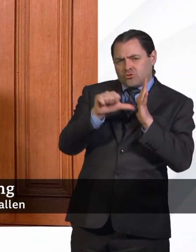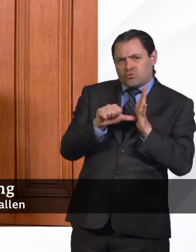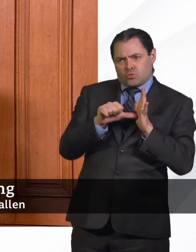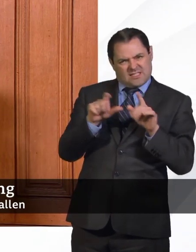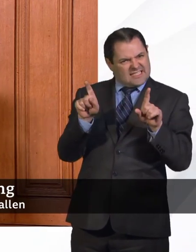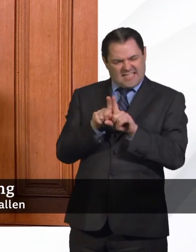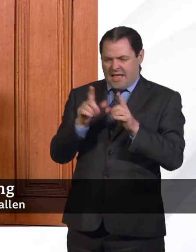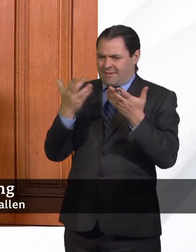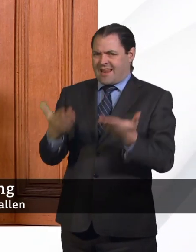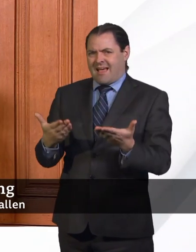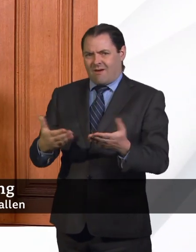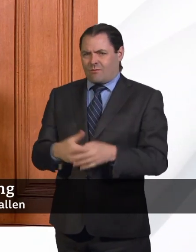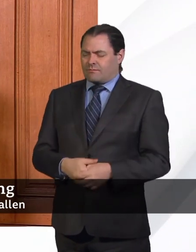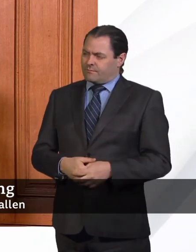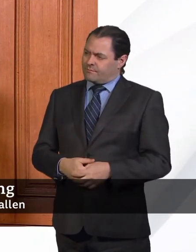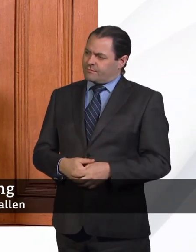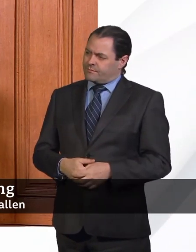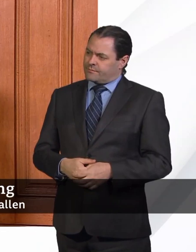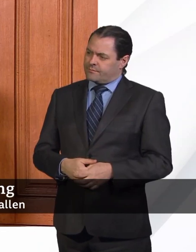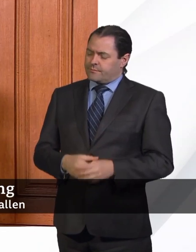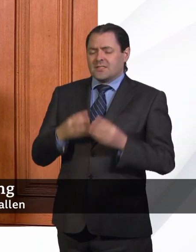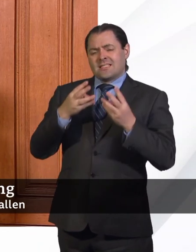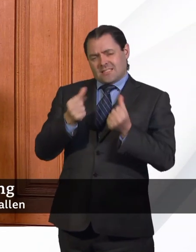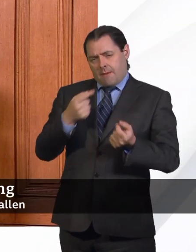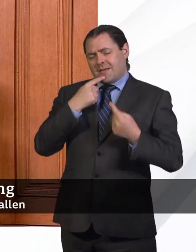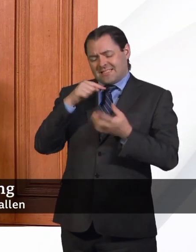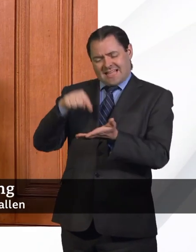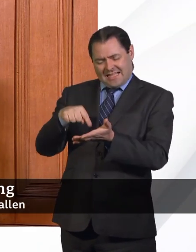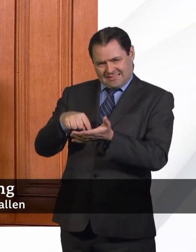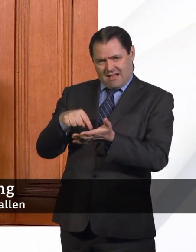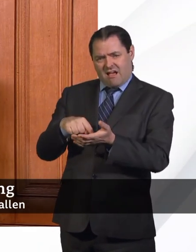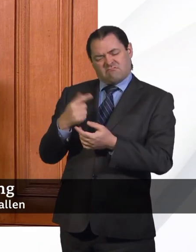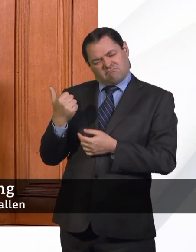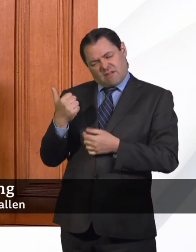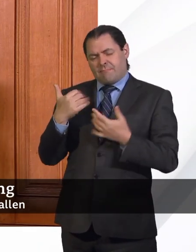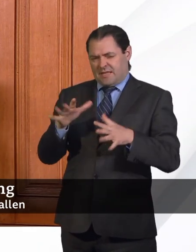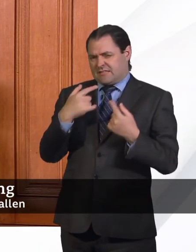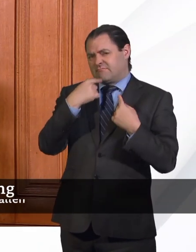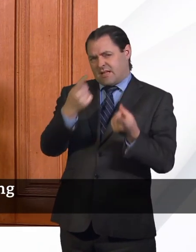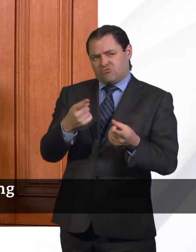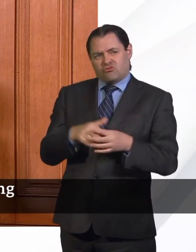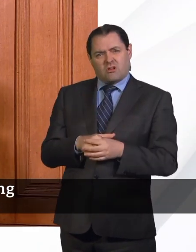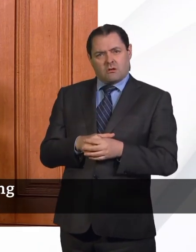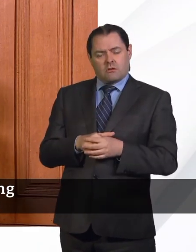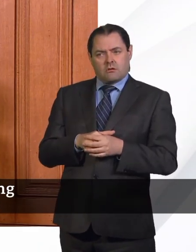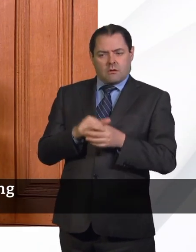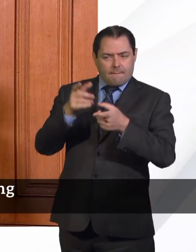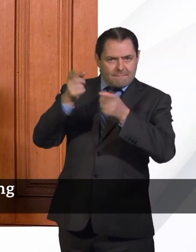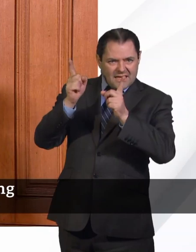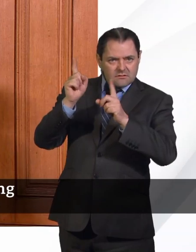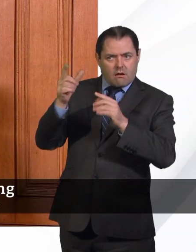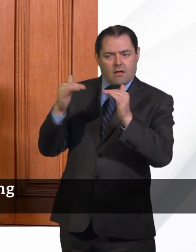what we have put forward is some data that can be used. Secretary of mentioned the relevant minister and the